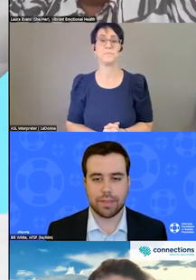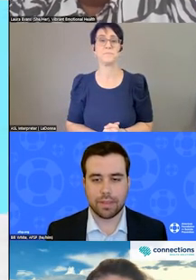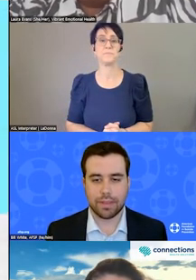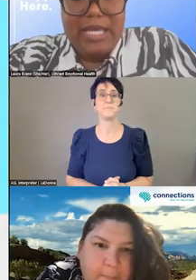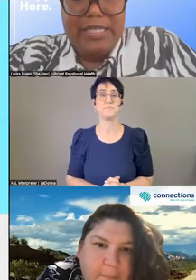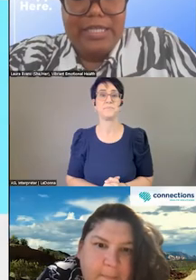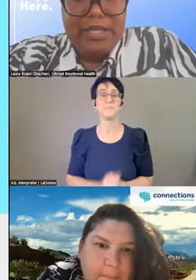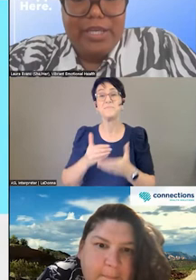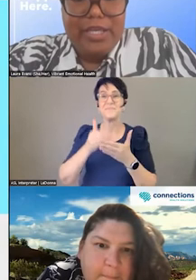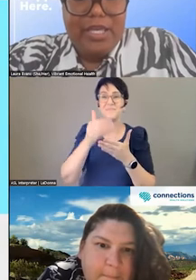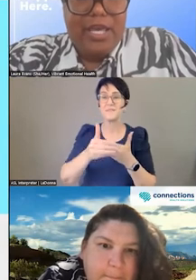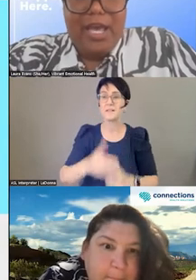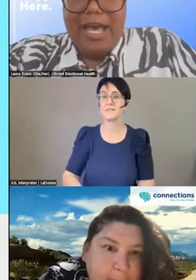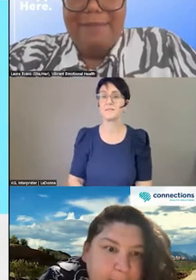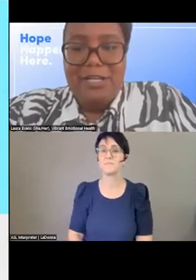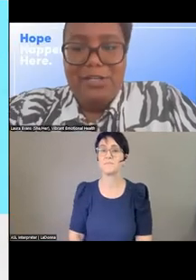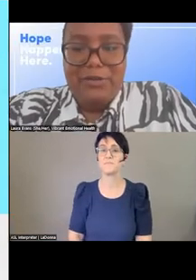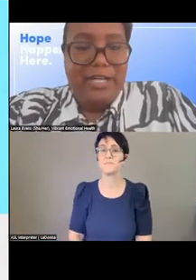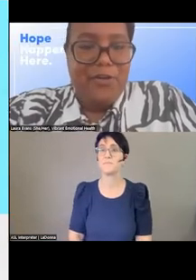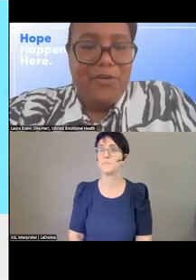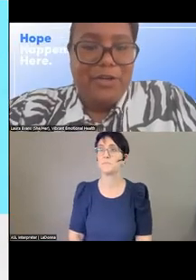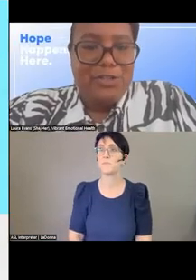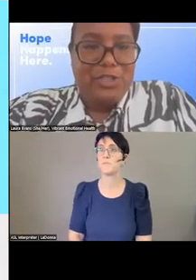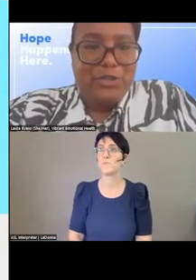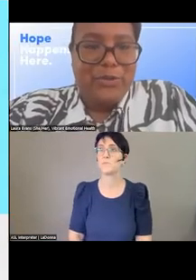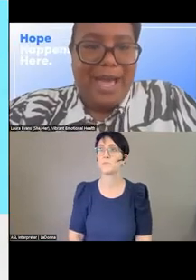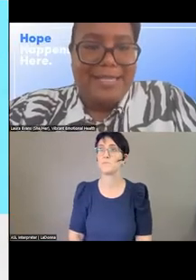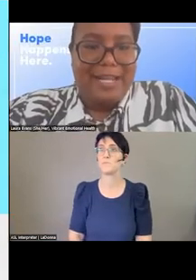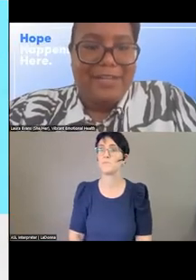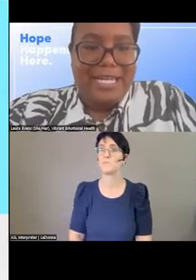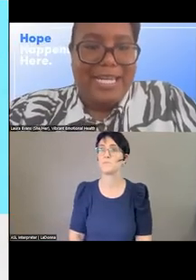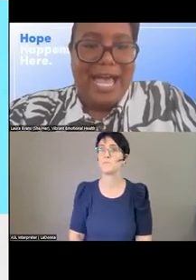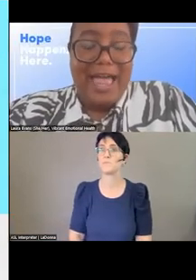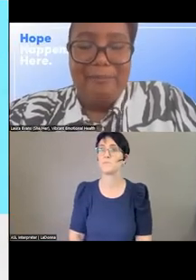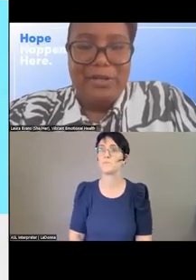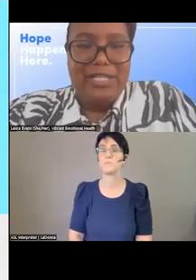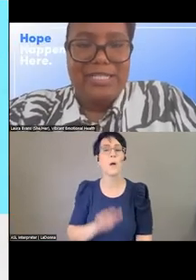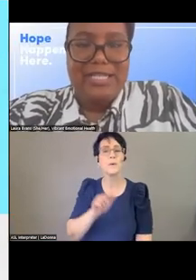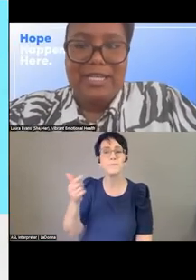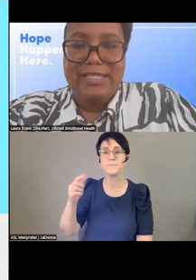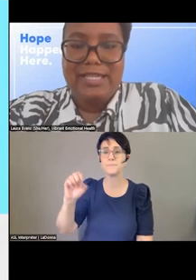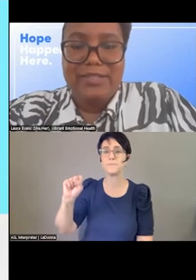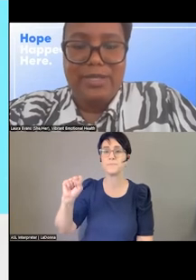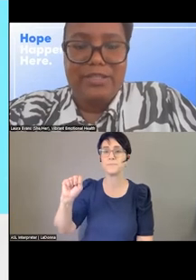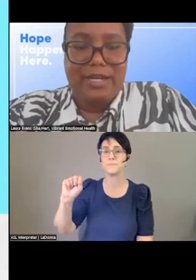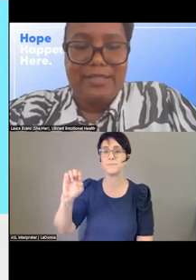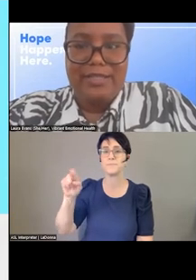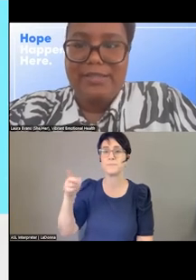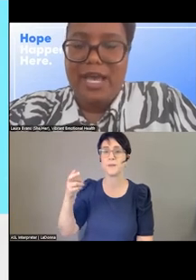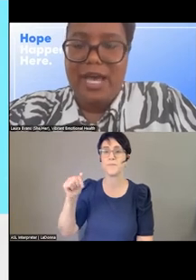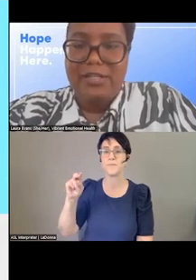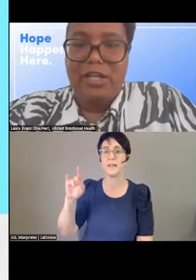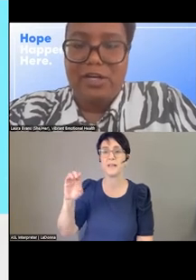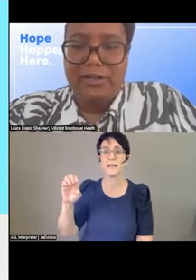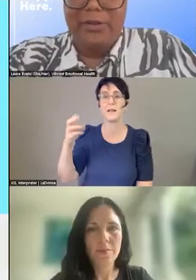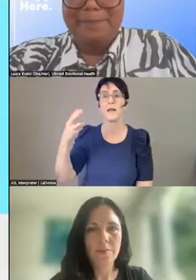the next slide, I'm going to turn it over to Stephanie Hepburn to discuss this week's crisis